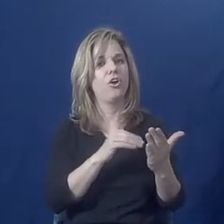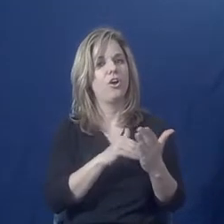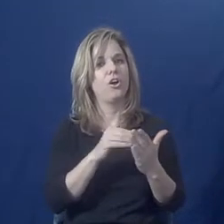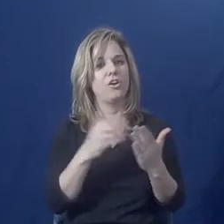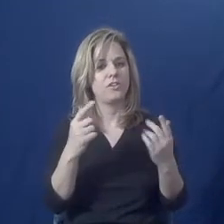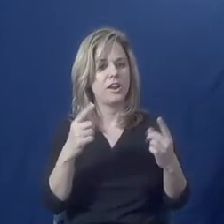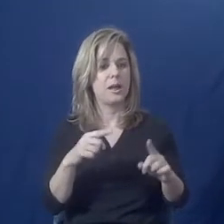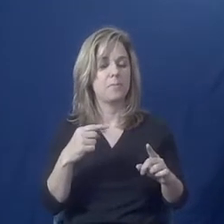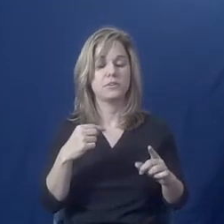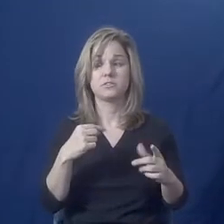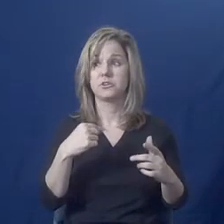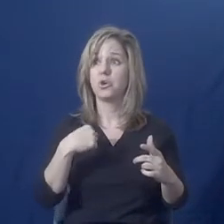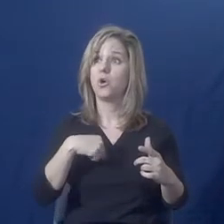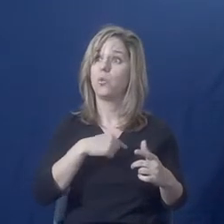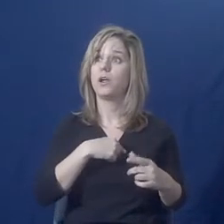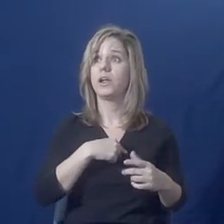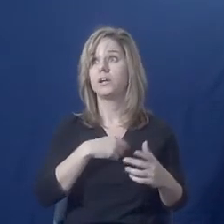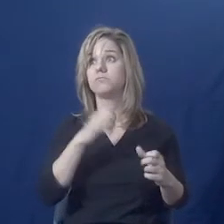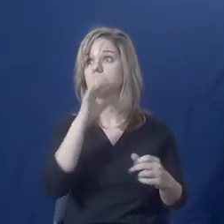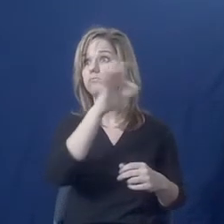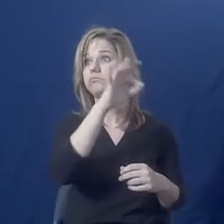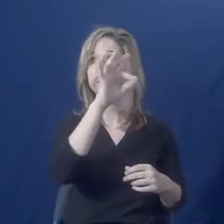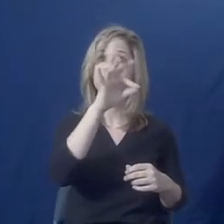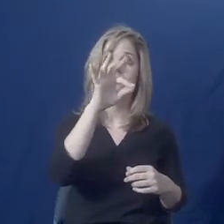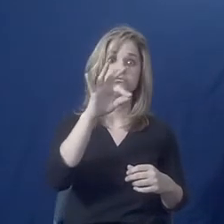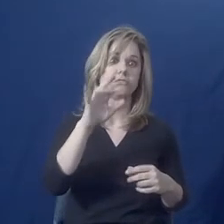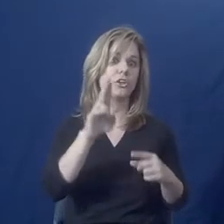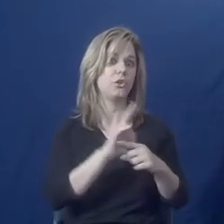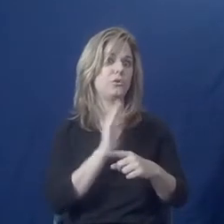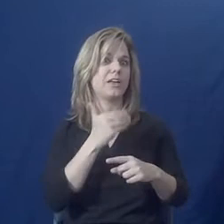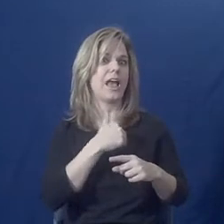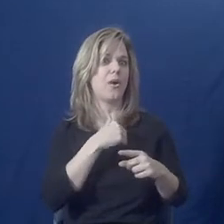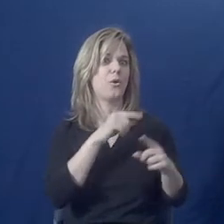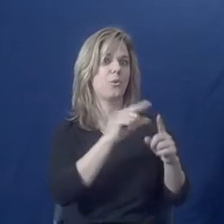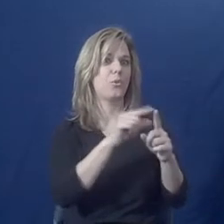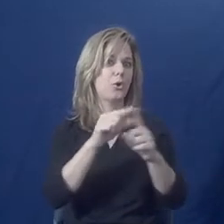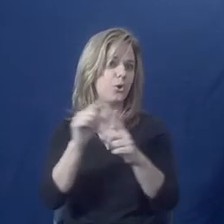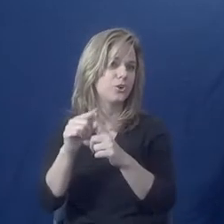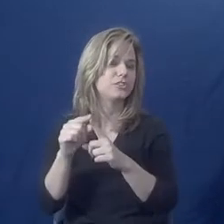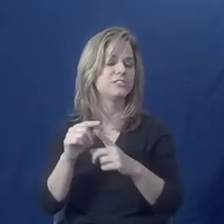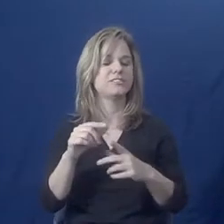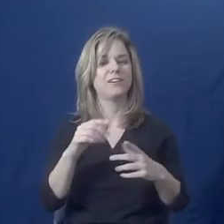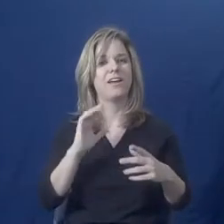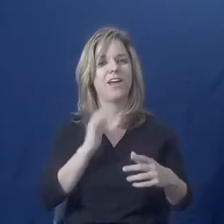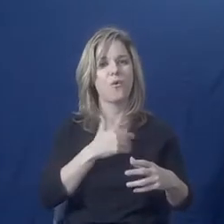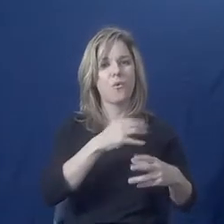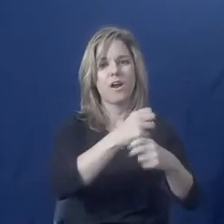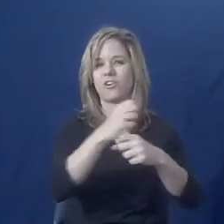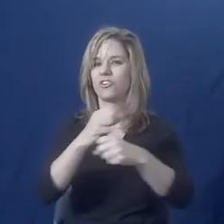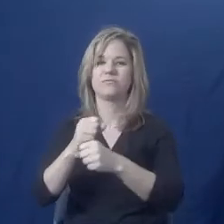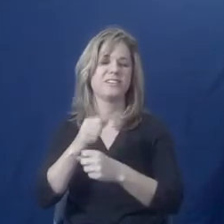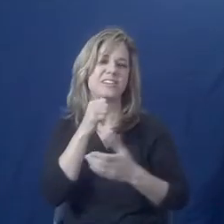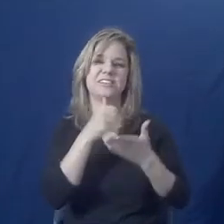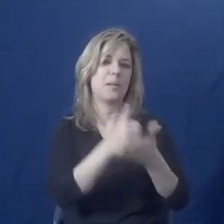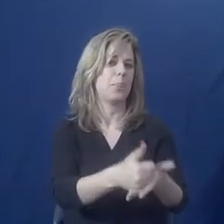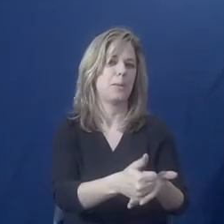lot in our own acronyms, and that's not helpful. People often